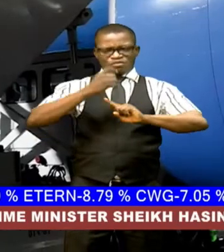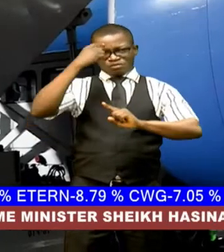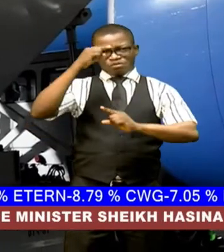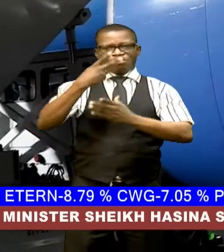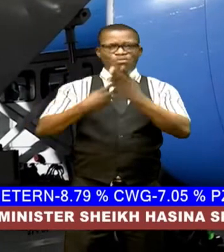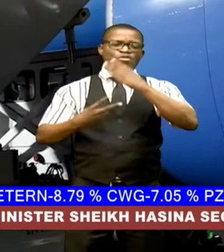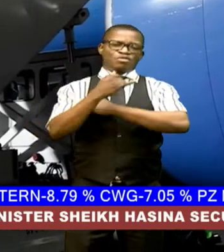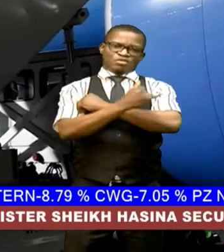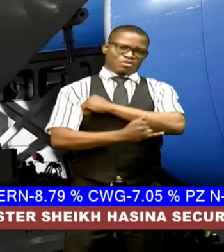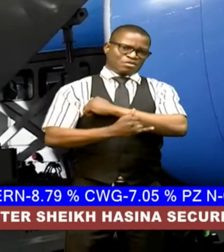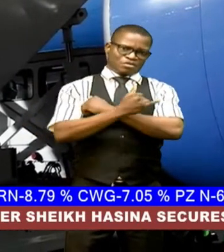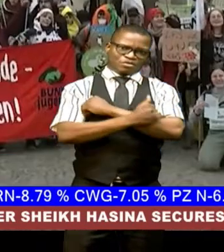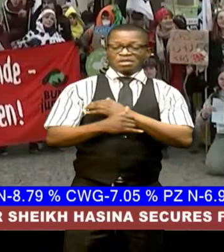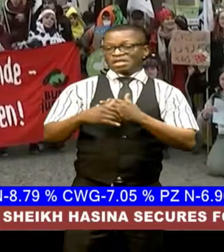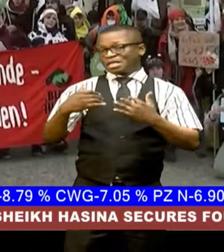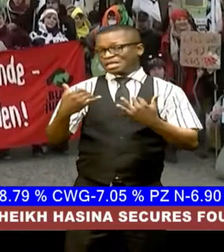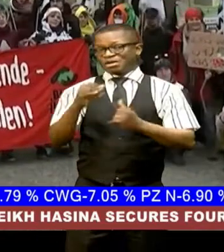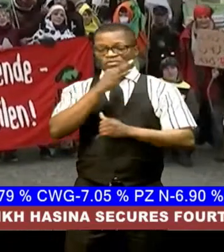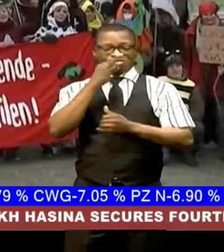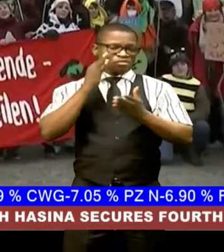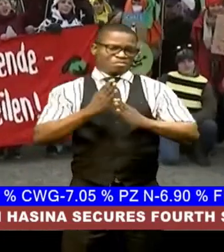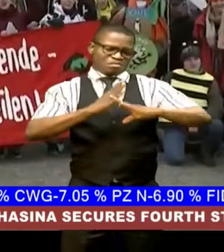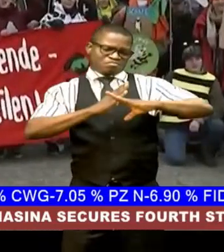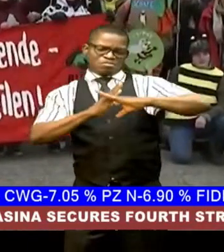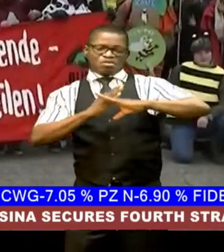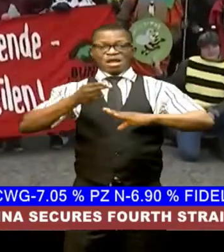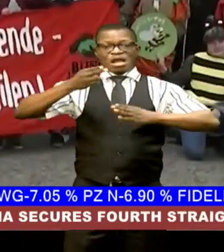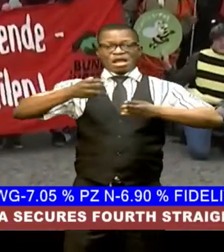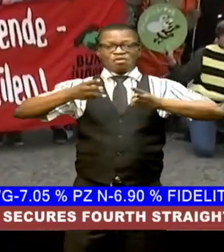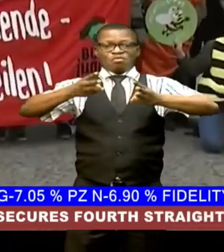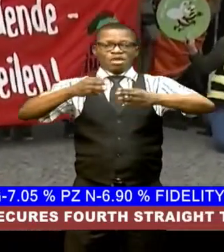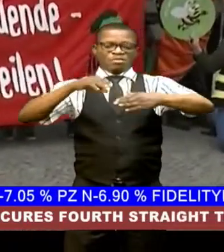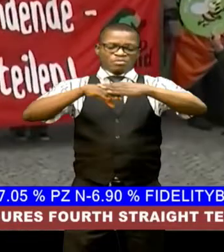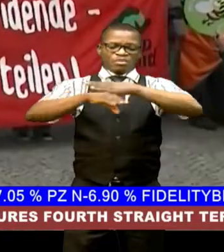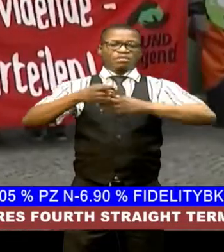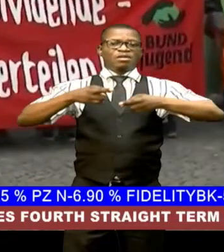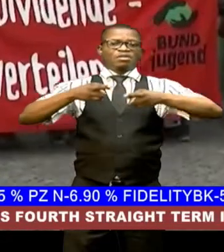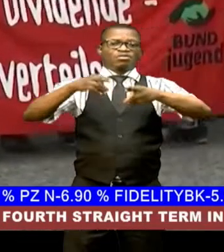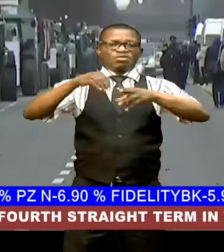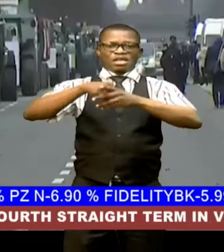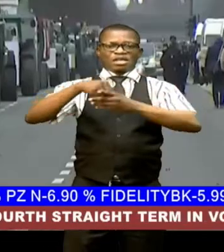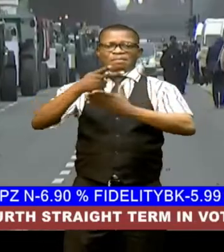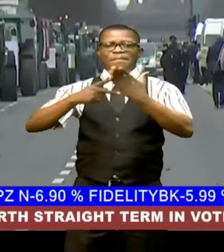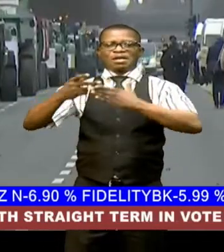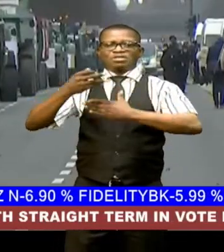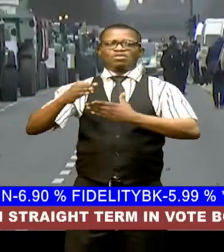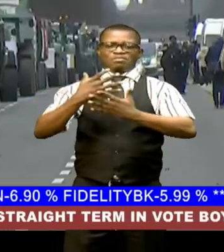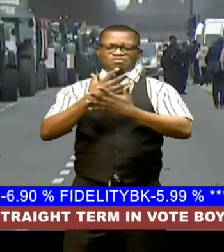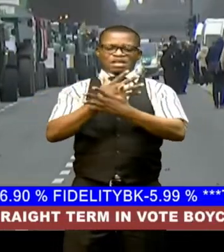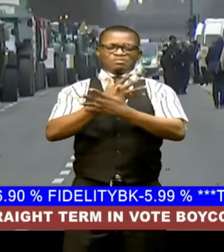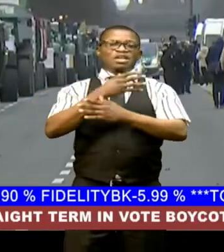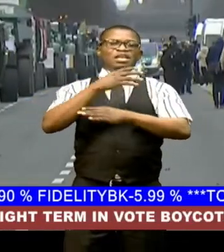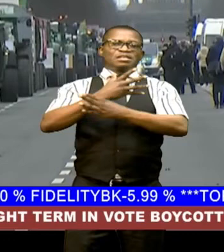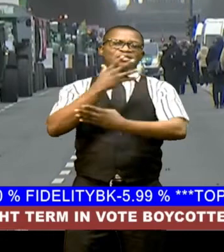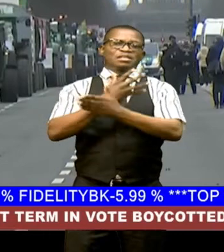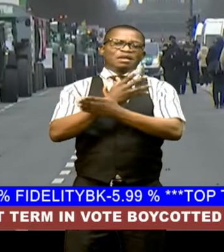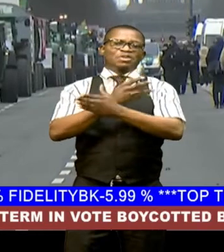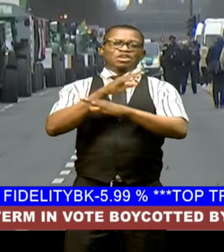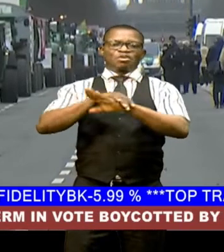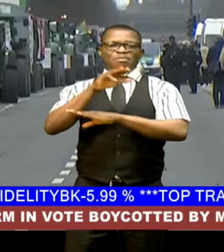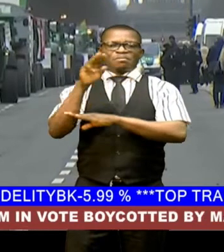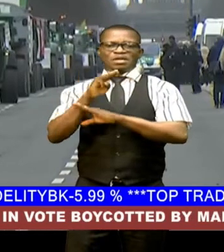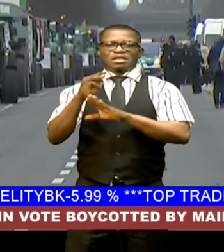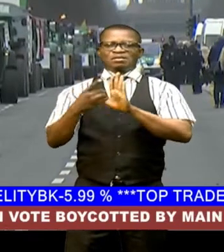palestinians meanwhile farmers blocked highways access road in part of germany monday and gathered for